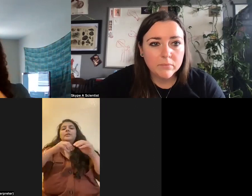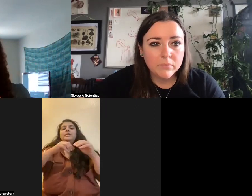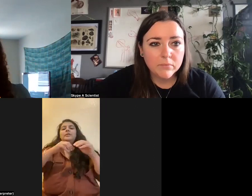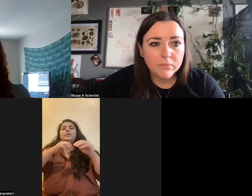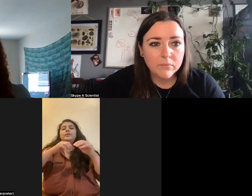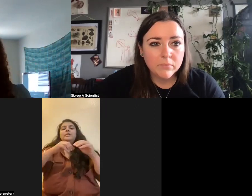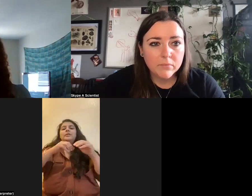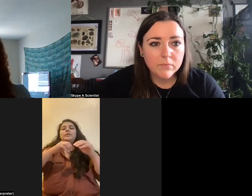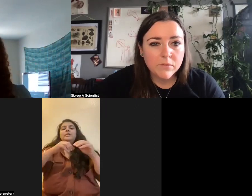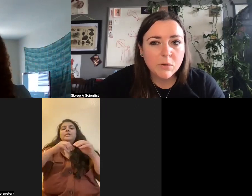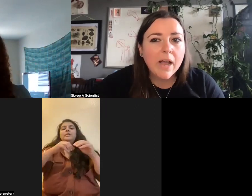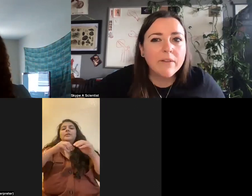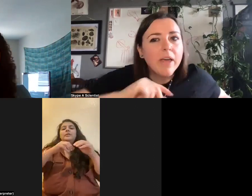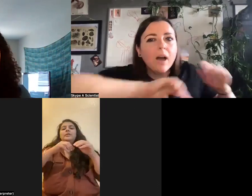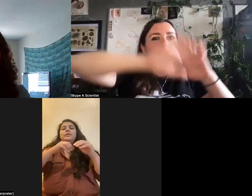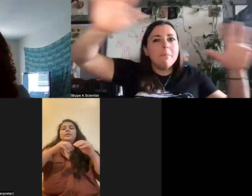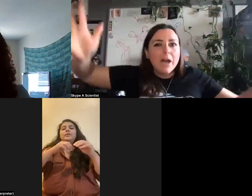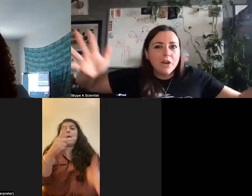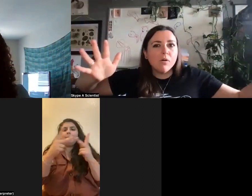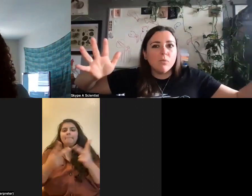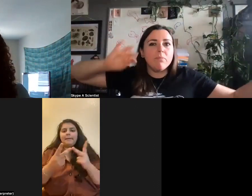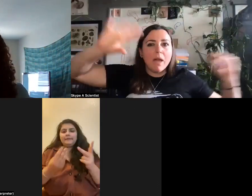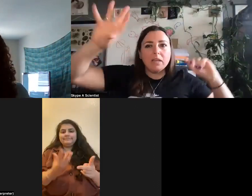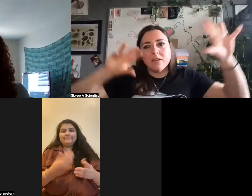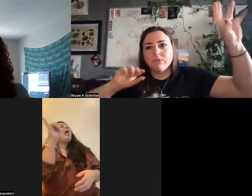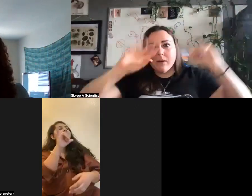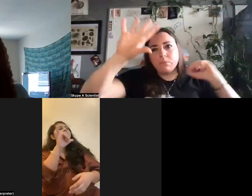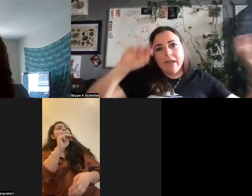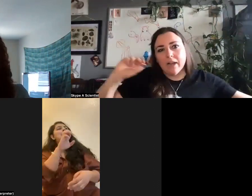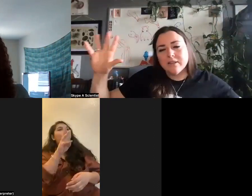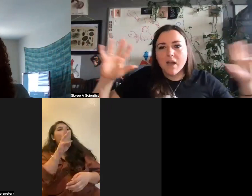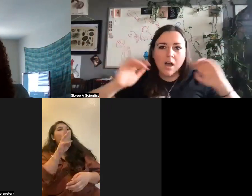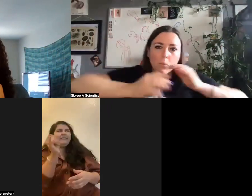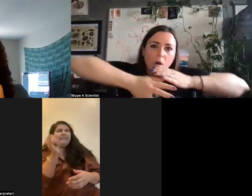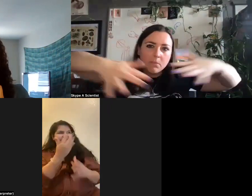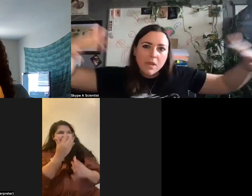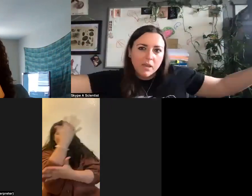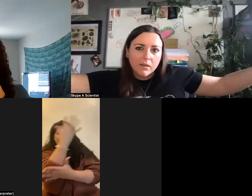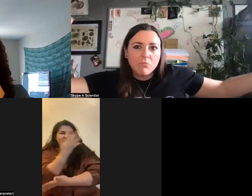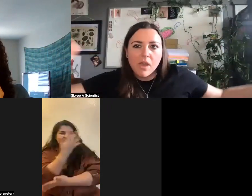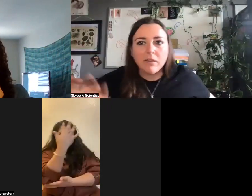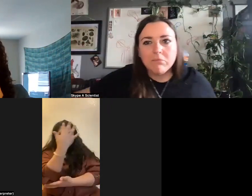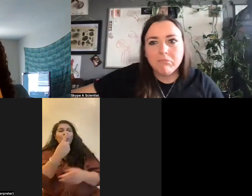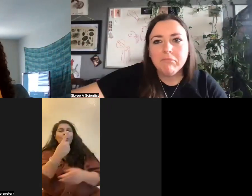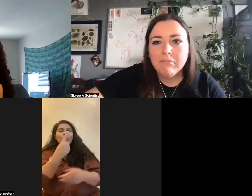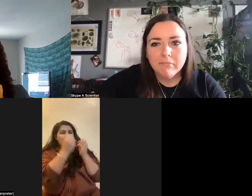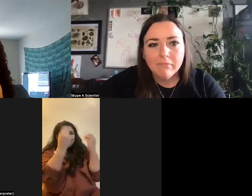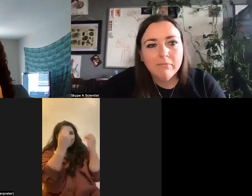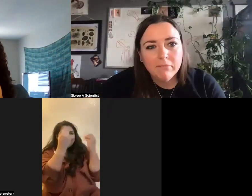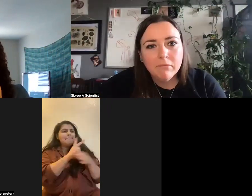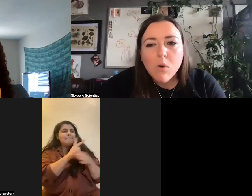from one place. So it's kind of like a meadow with many different things, not one big thing.